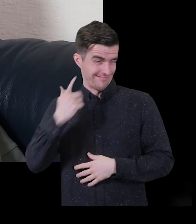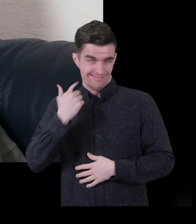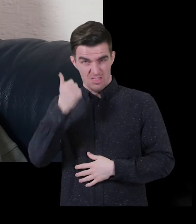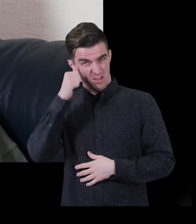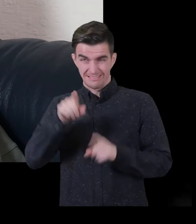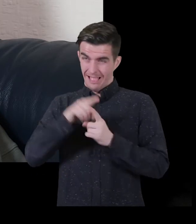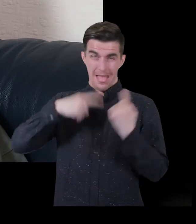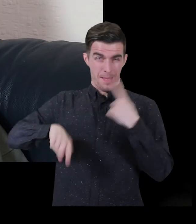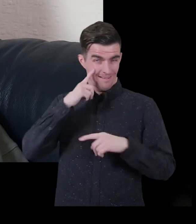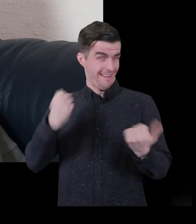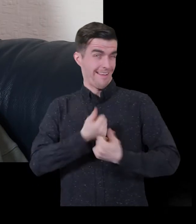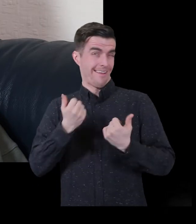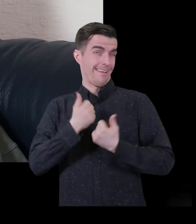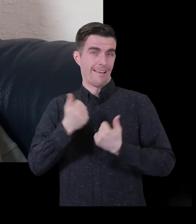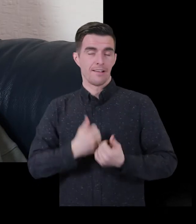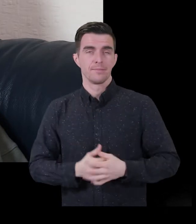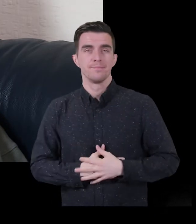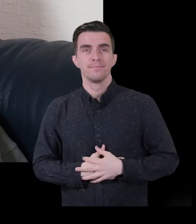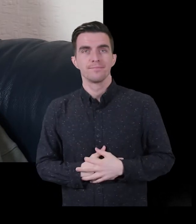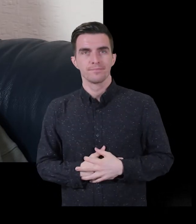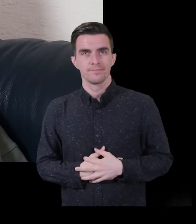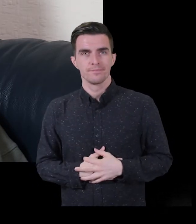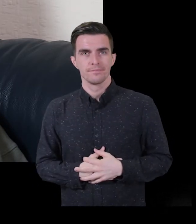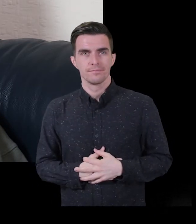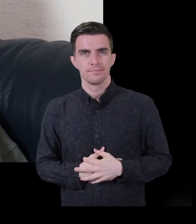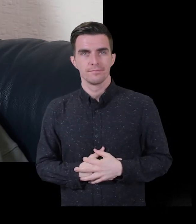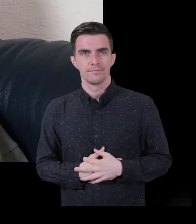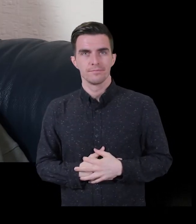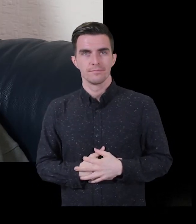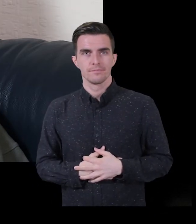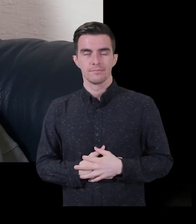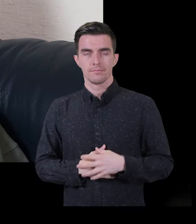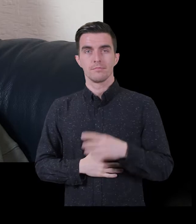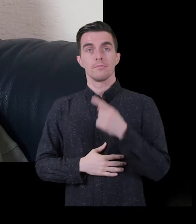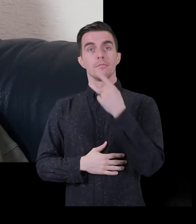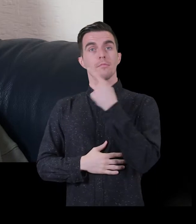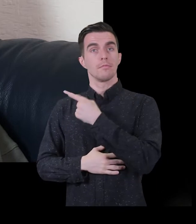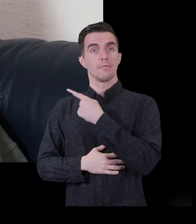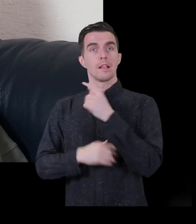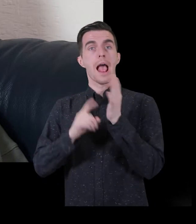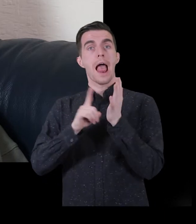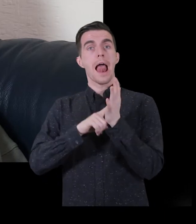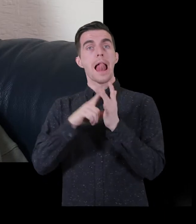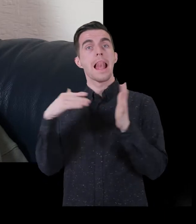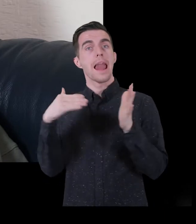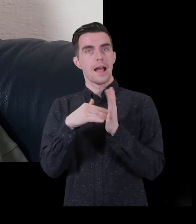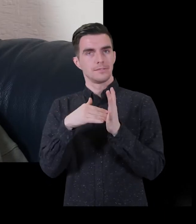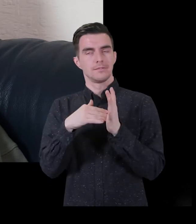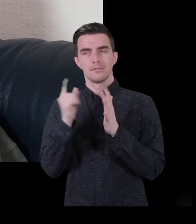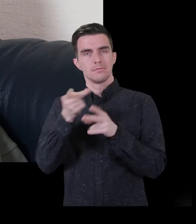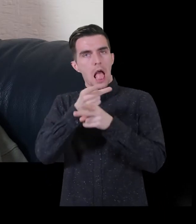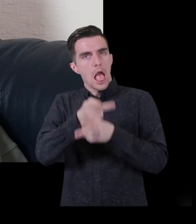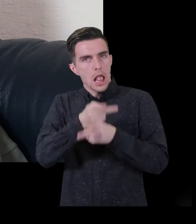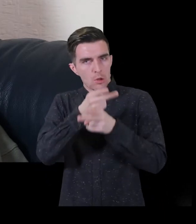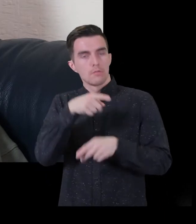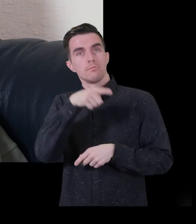just going up to bed and people, she would say, do you need that television that loud? And I wasn't